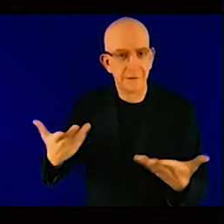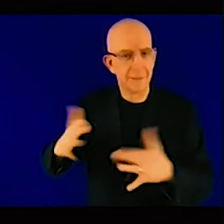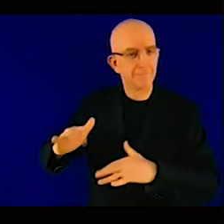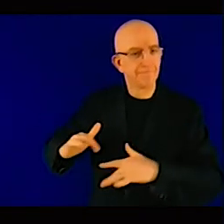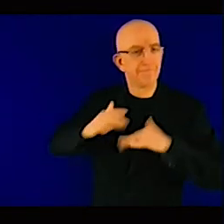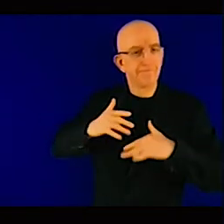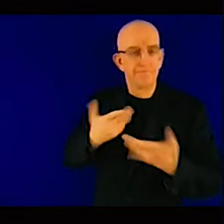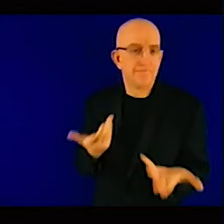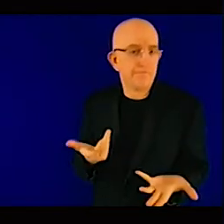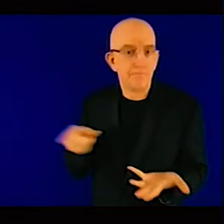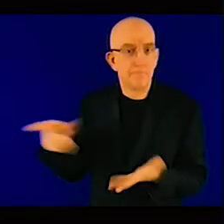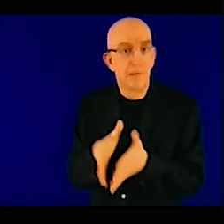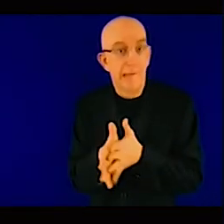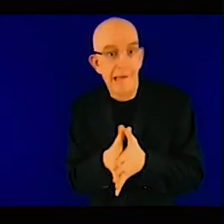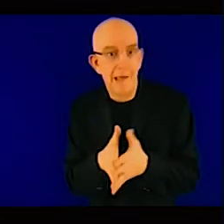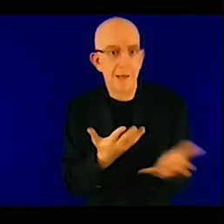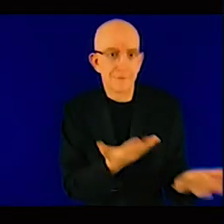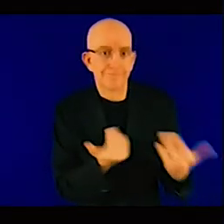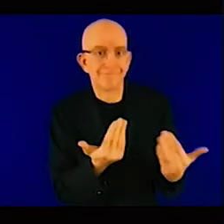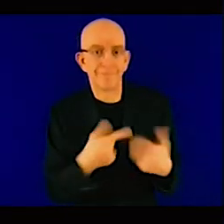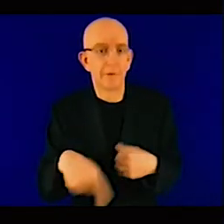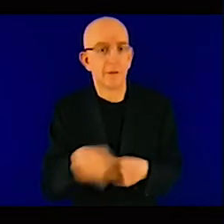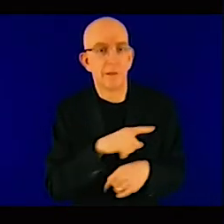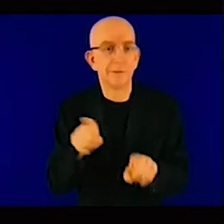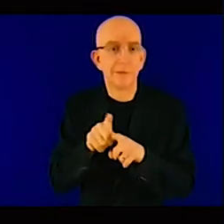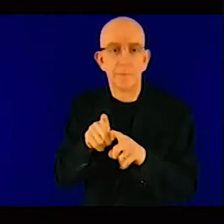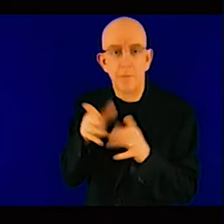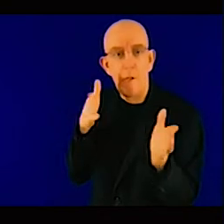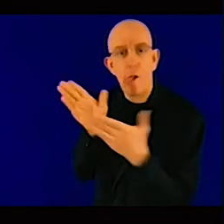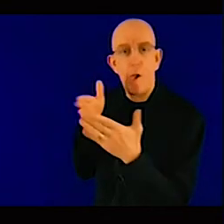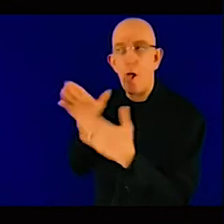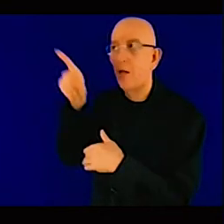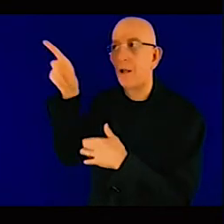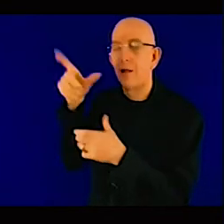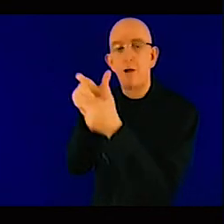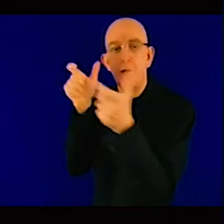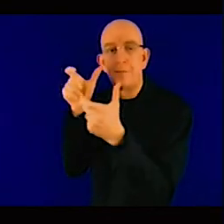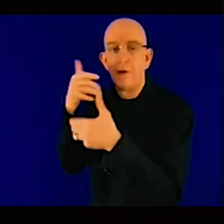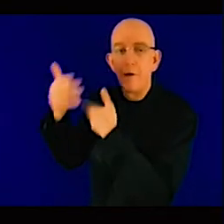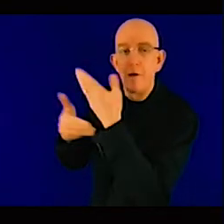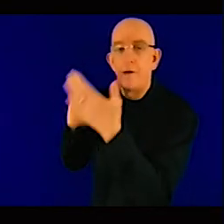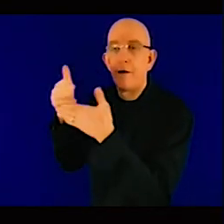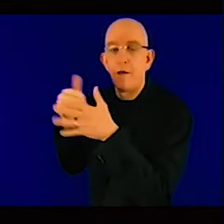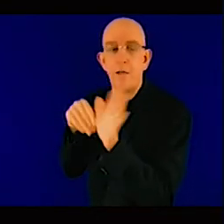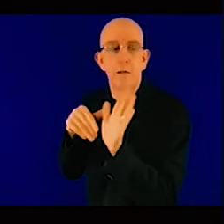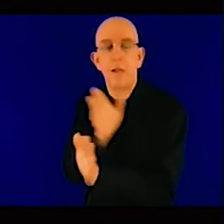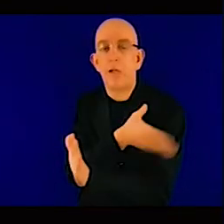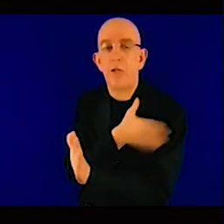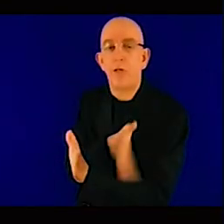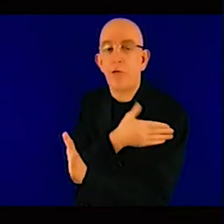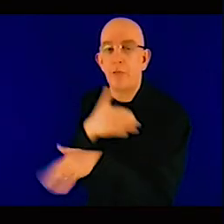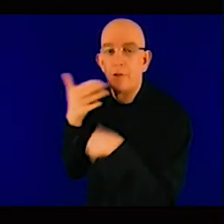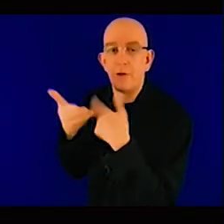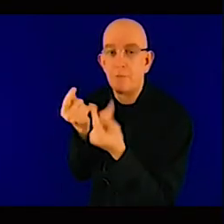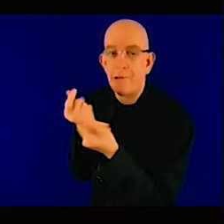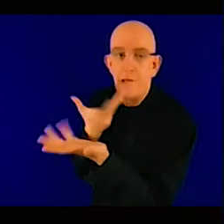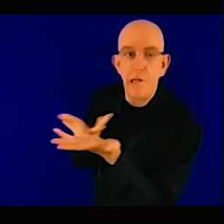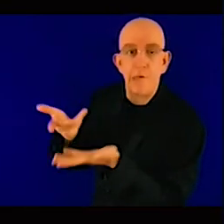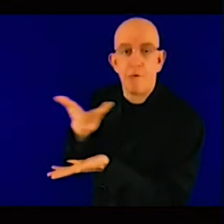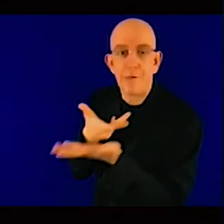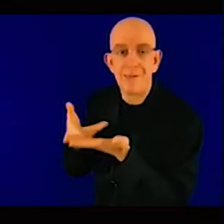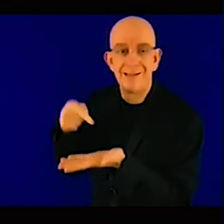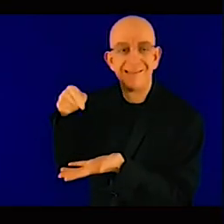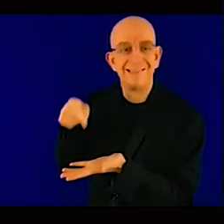do it so if you look at other countries they have tons of advisors they have people advising them people giving them direction